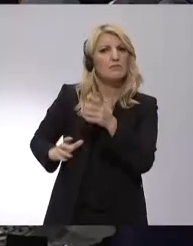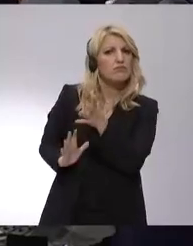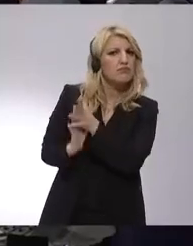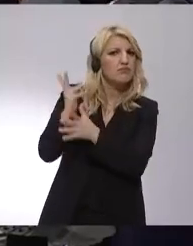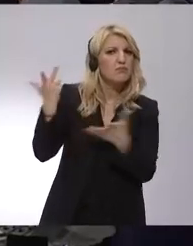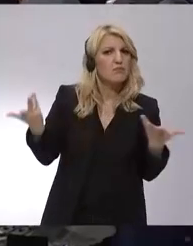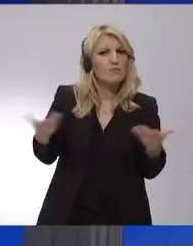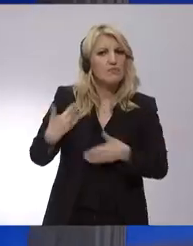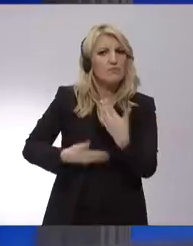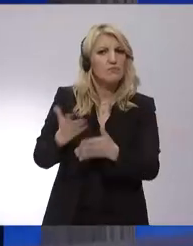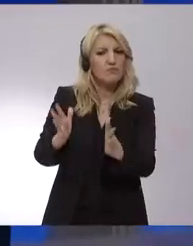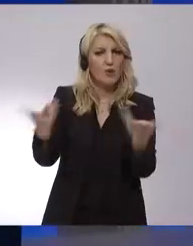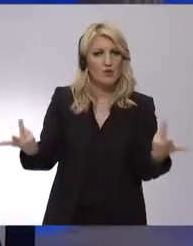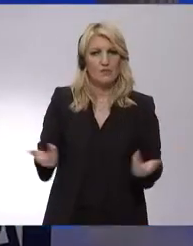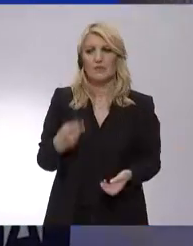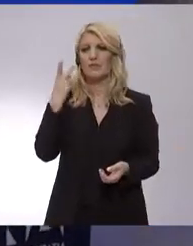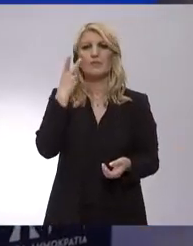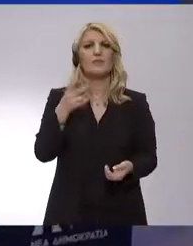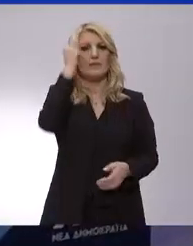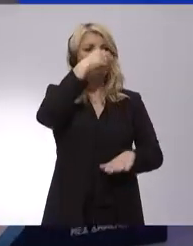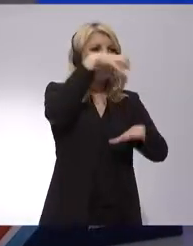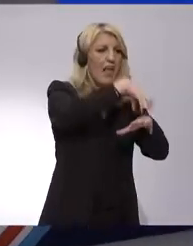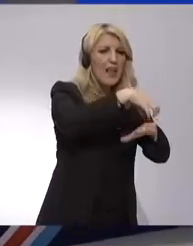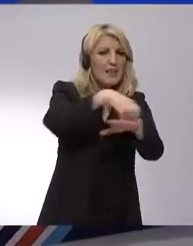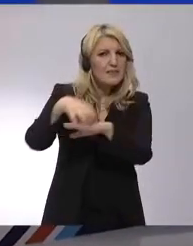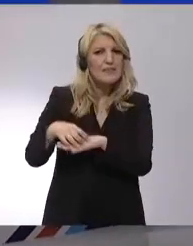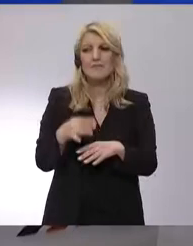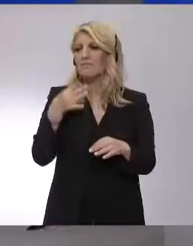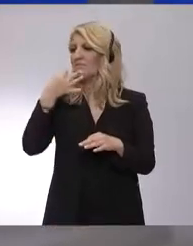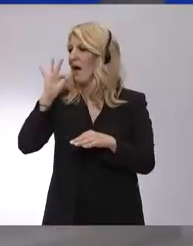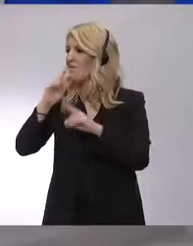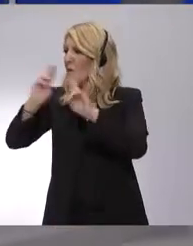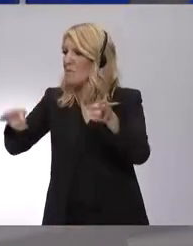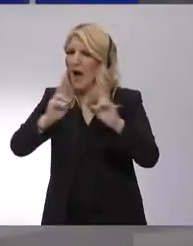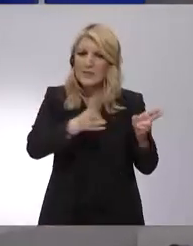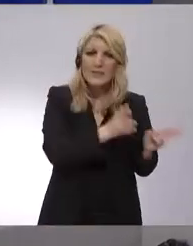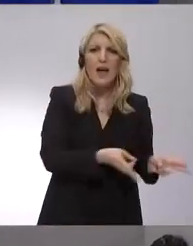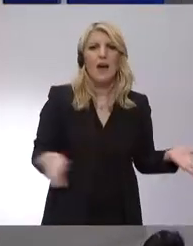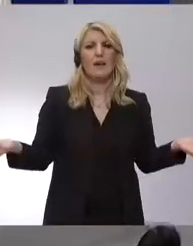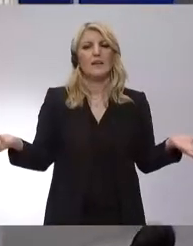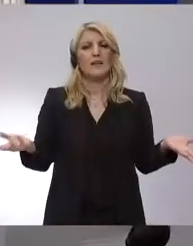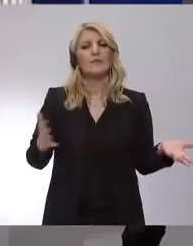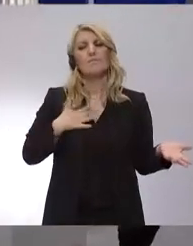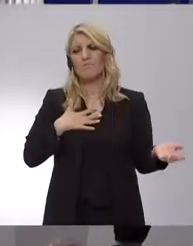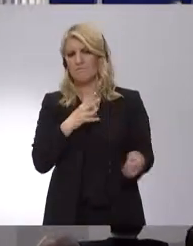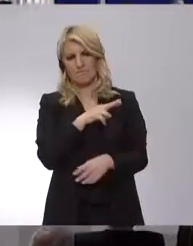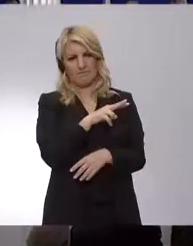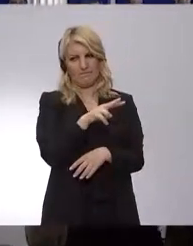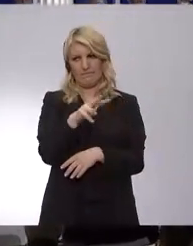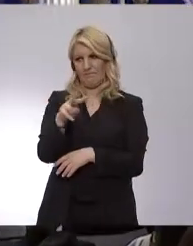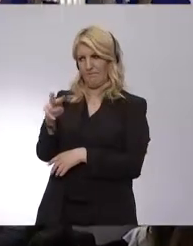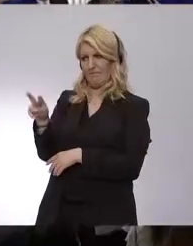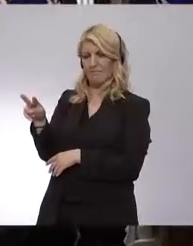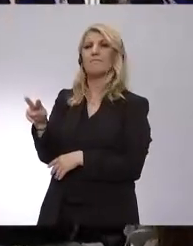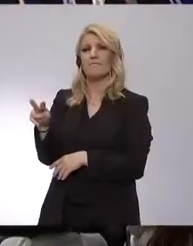the cafes, with the shops, we know immediately, dear friends, that we are not in China, in America, in Africa. Everybody